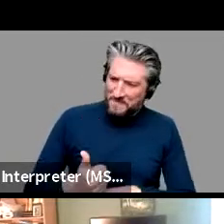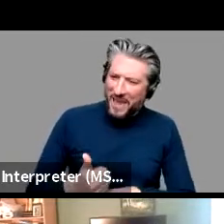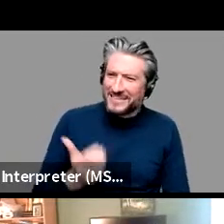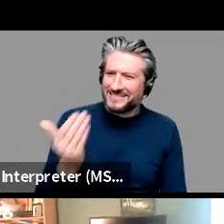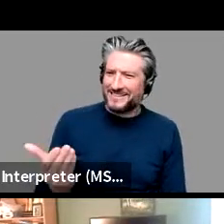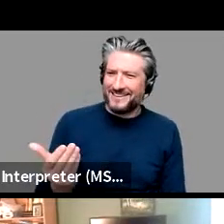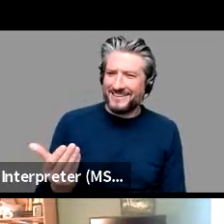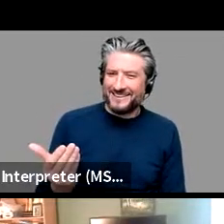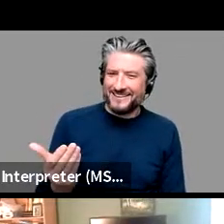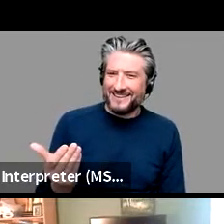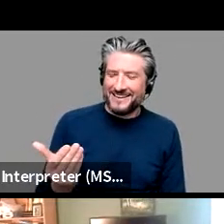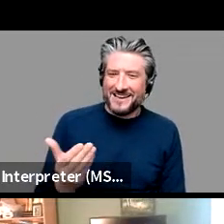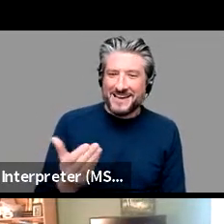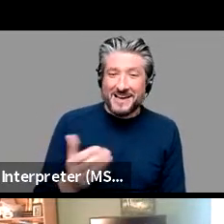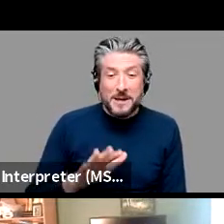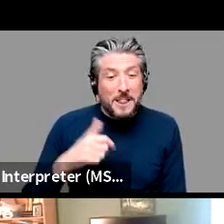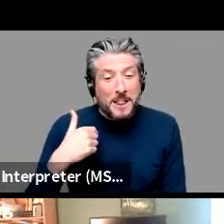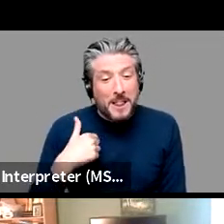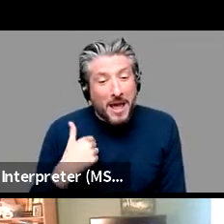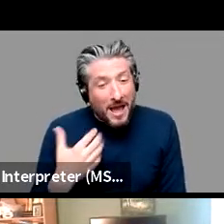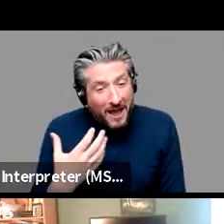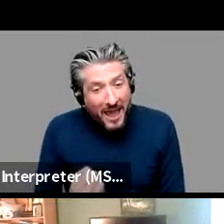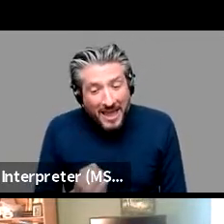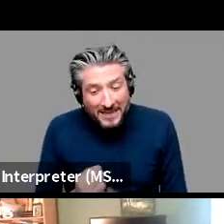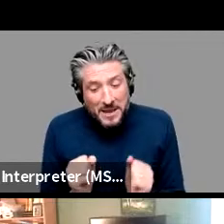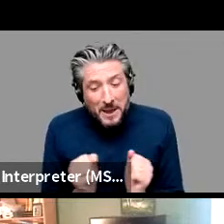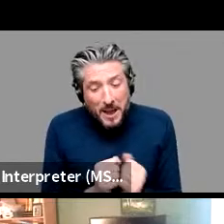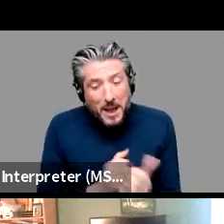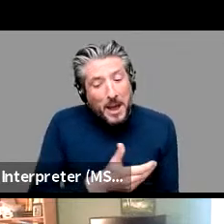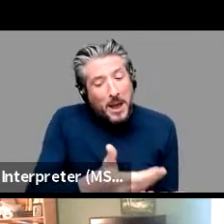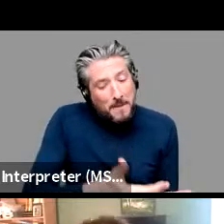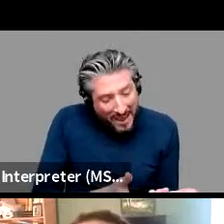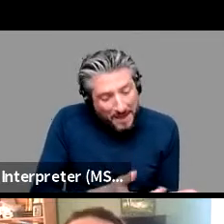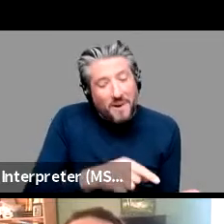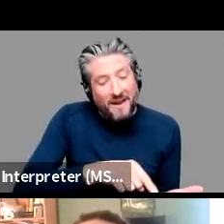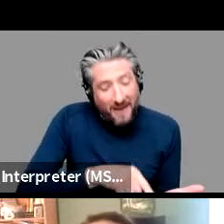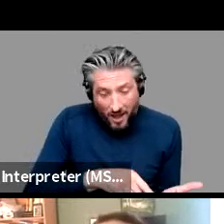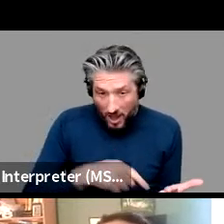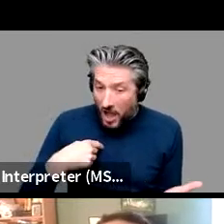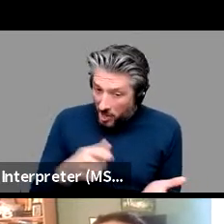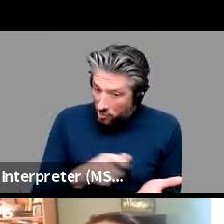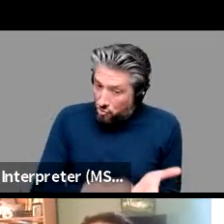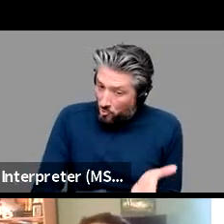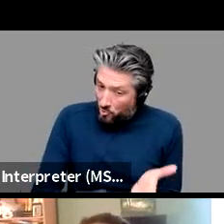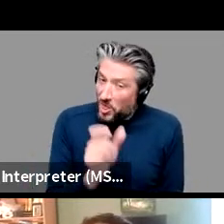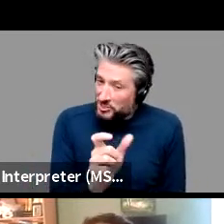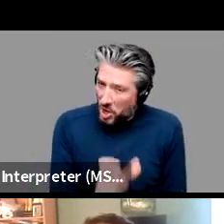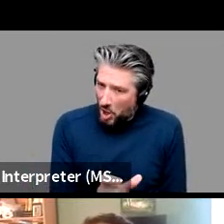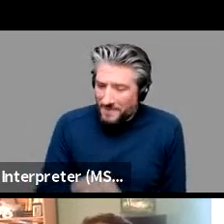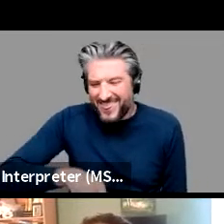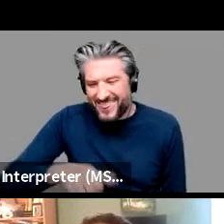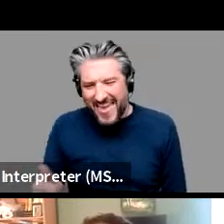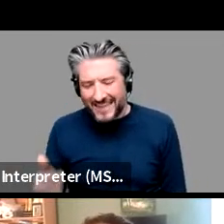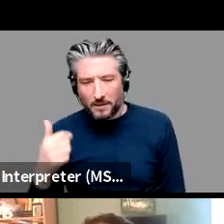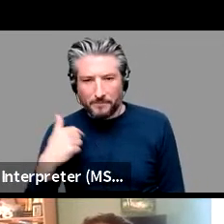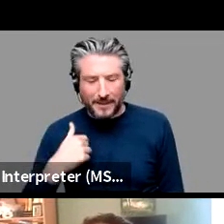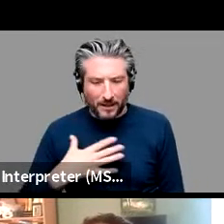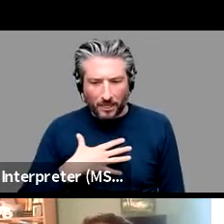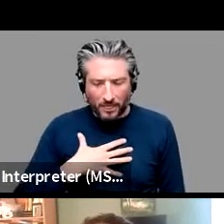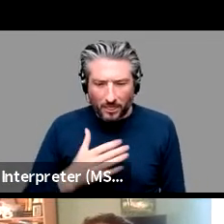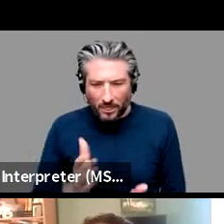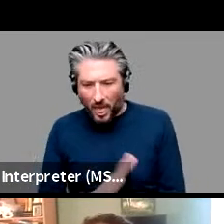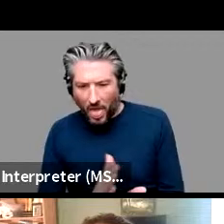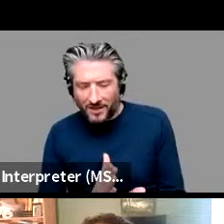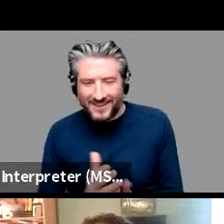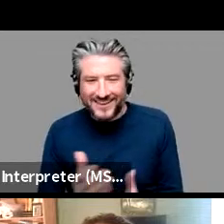i had a paper i had a paper where i used that term but then i became unsure um and uh i you know especially